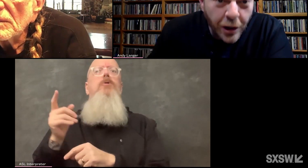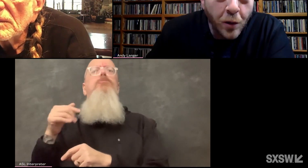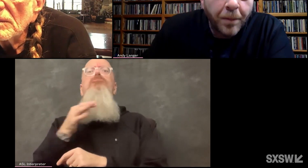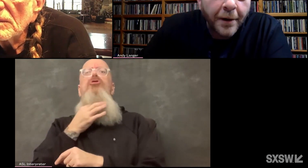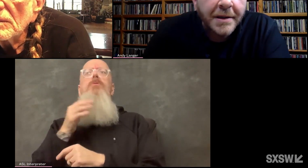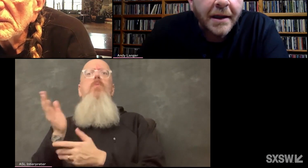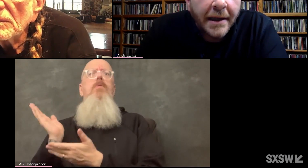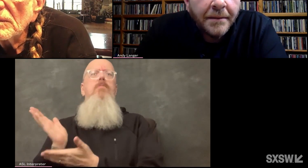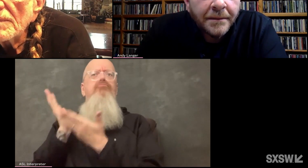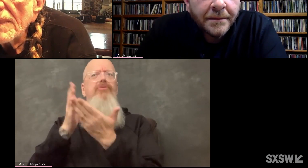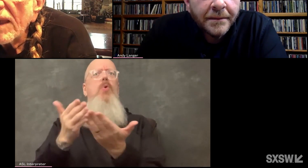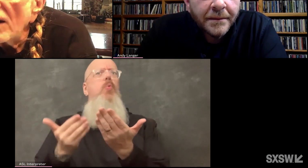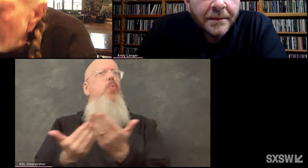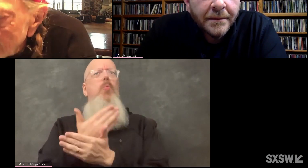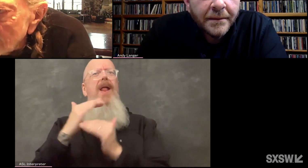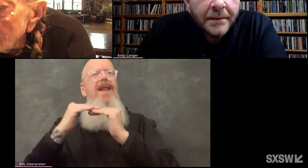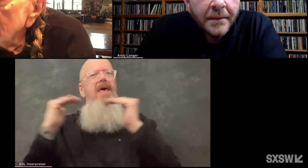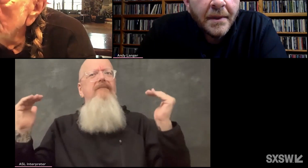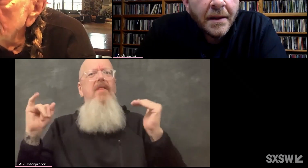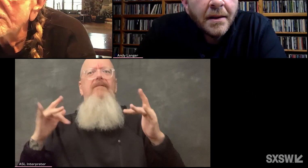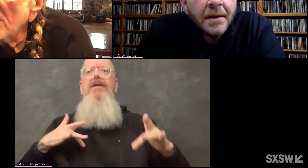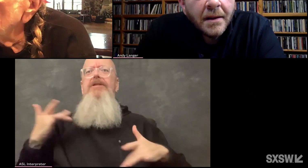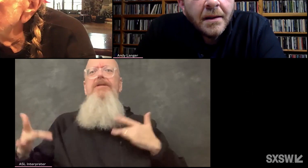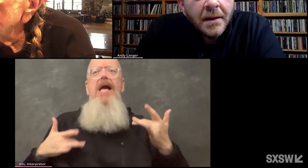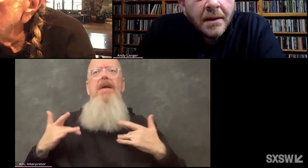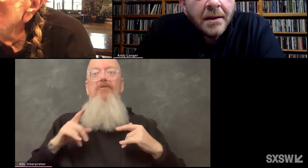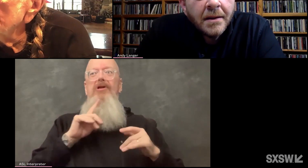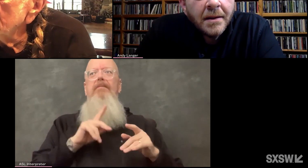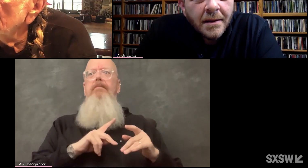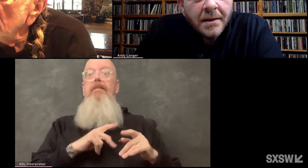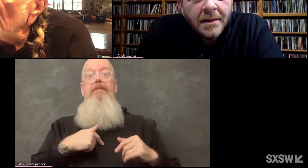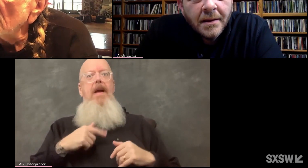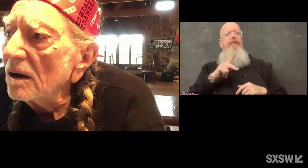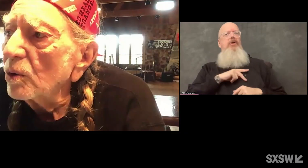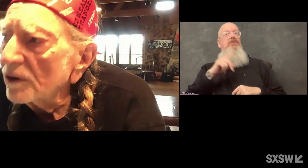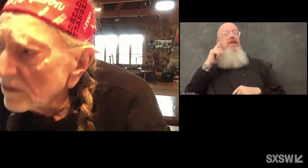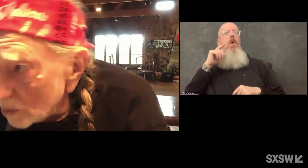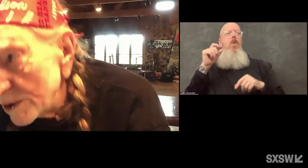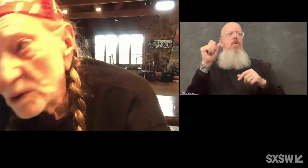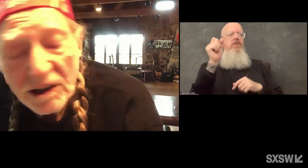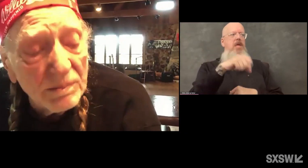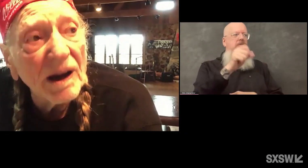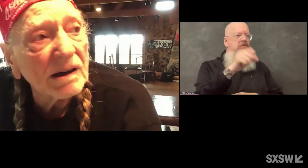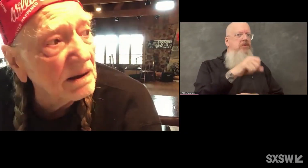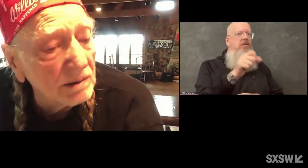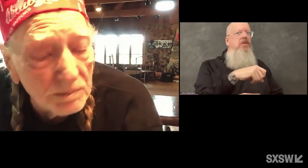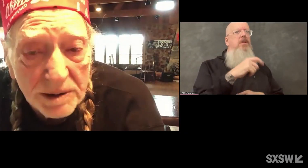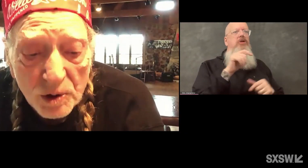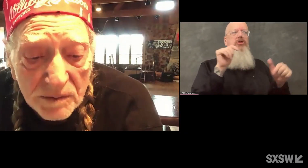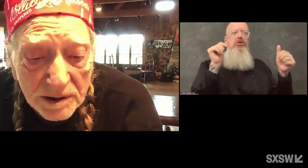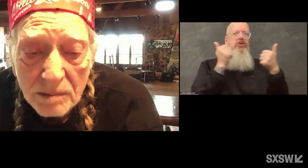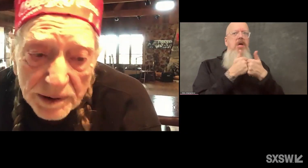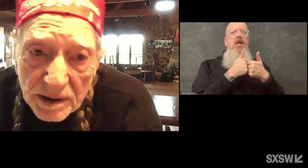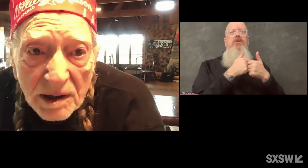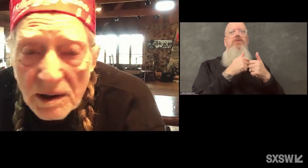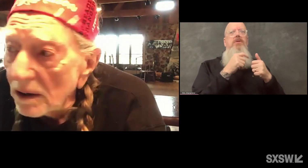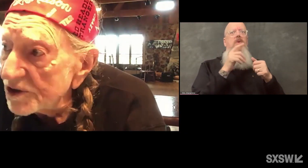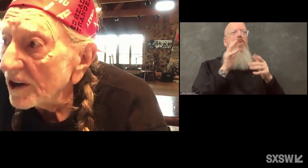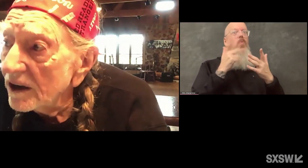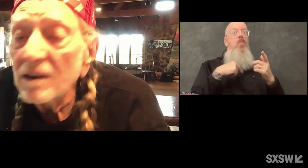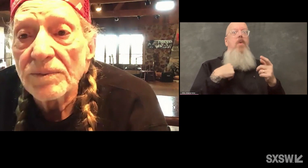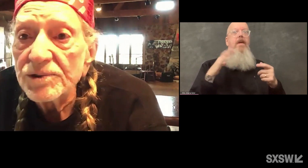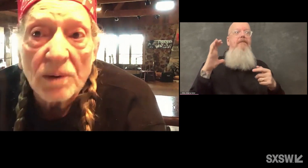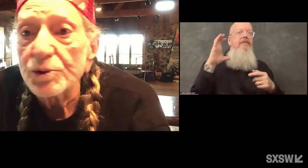for you personally. Yeah, it'll be a challenge and it'll be, whenever we do get back and be moving, it'll be